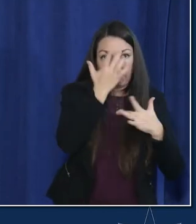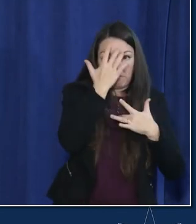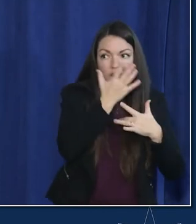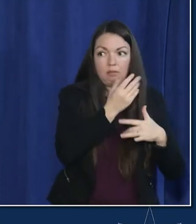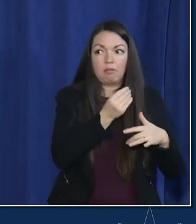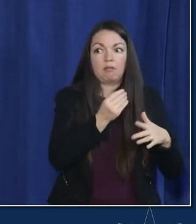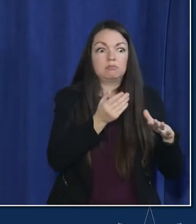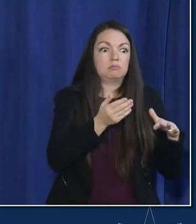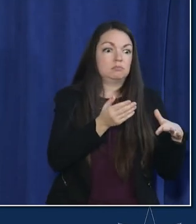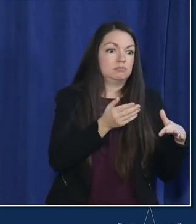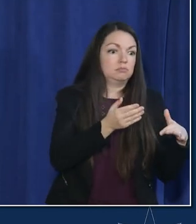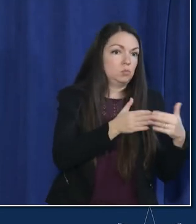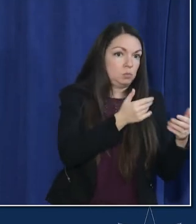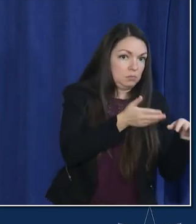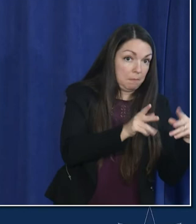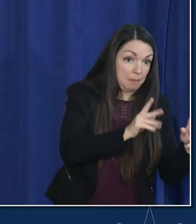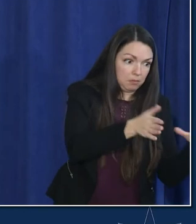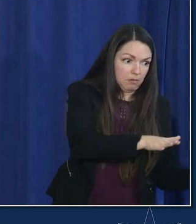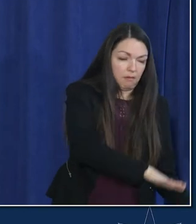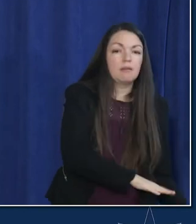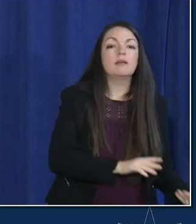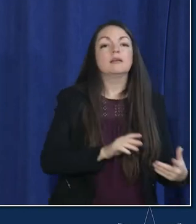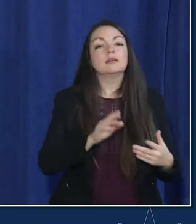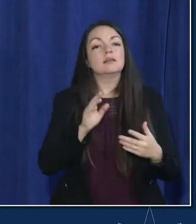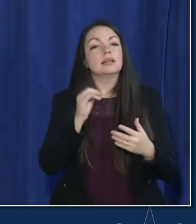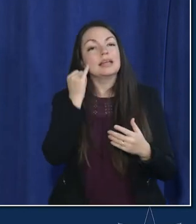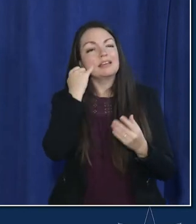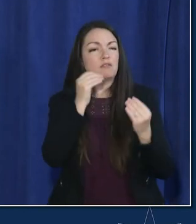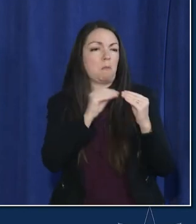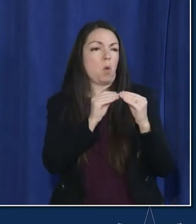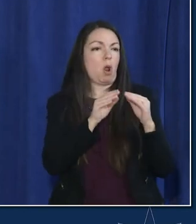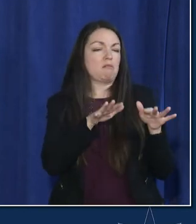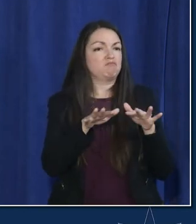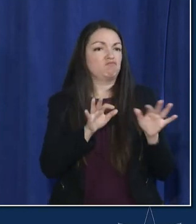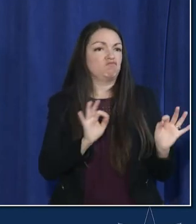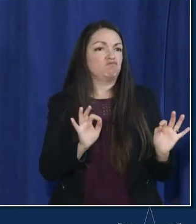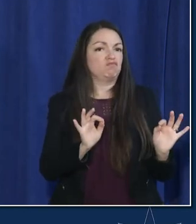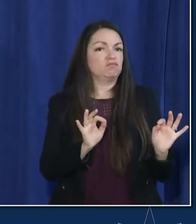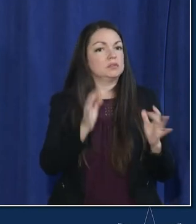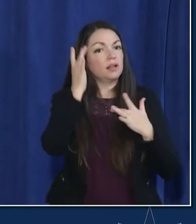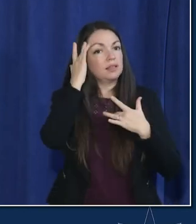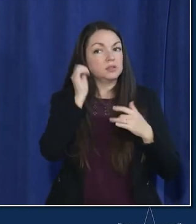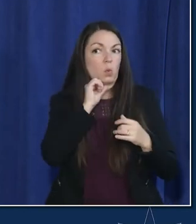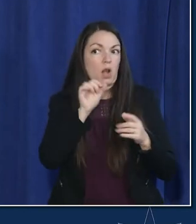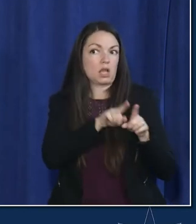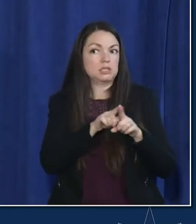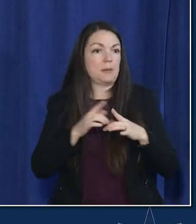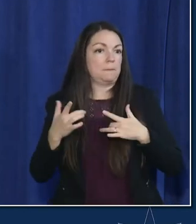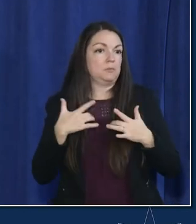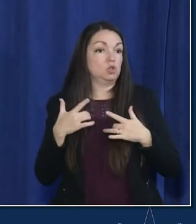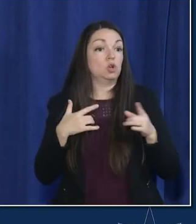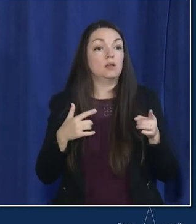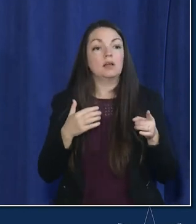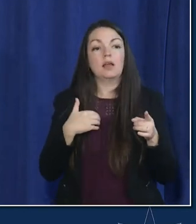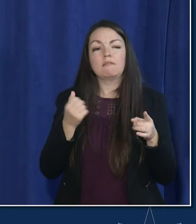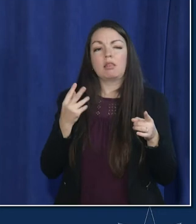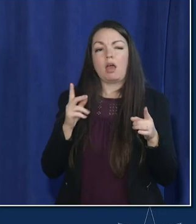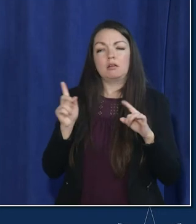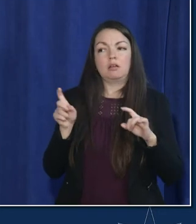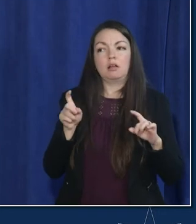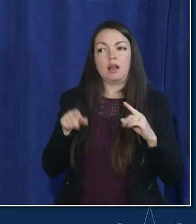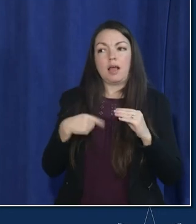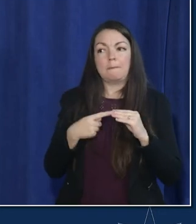wouldn't be as you know if this were a much more mild illness we wouldn't be as concerned about it as we are and i've got a lot here about